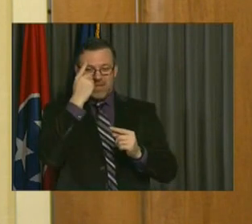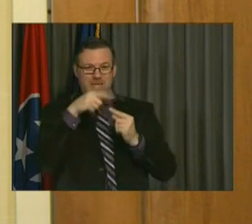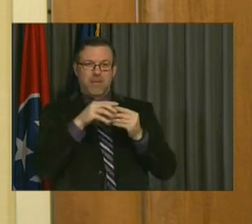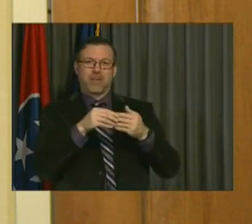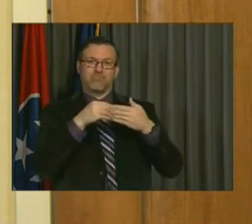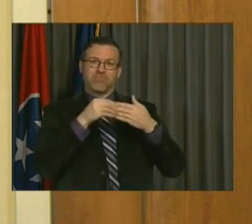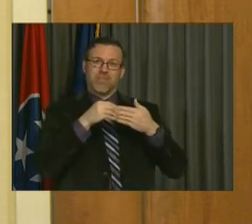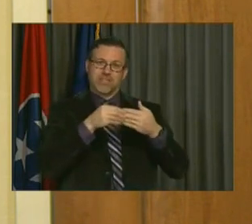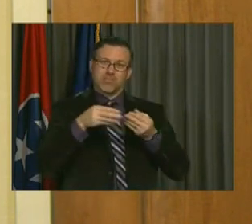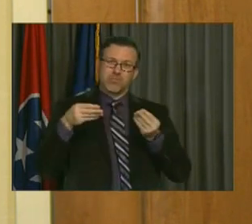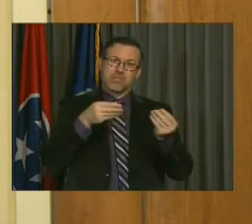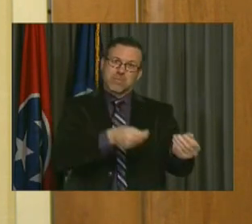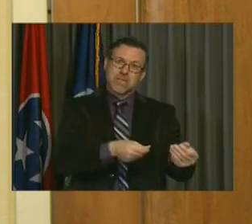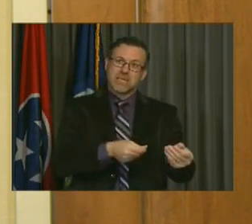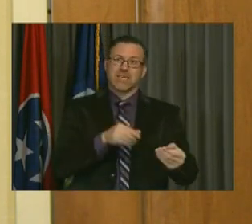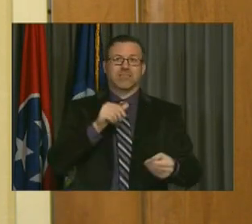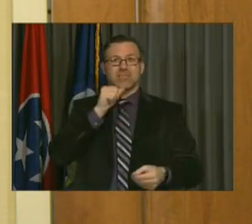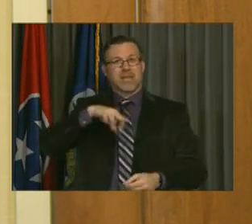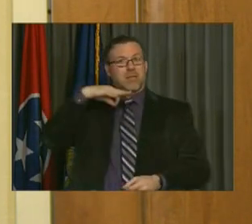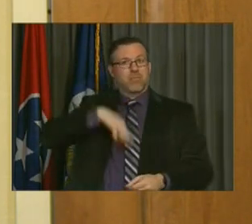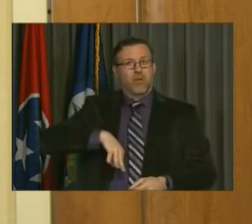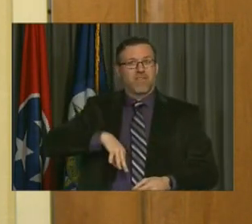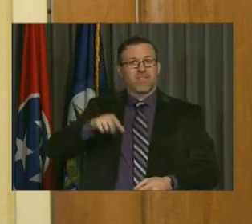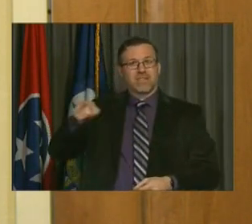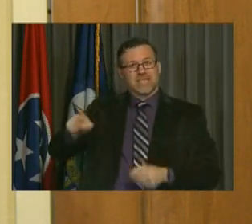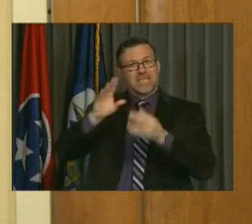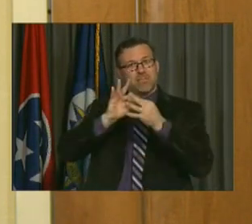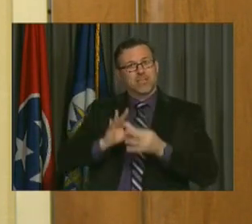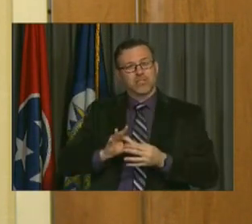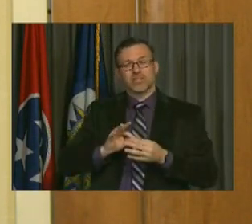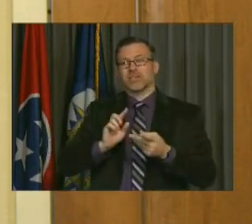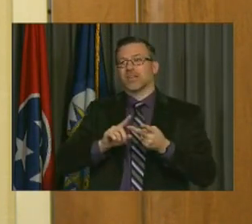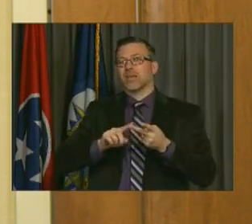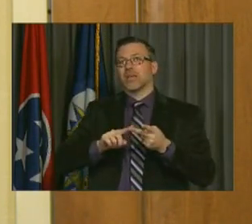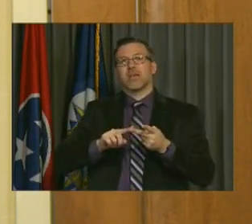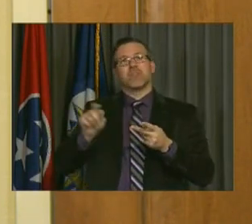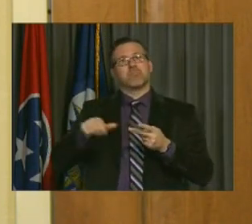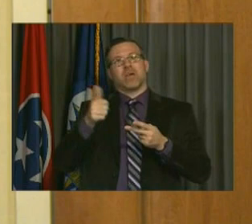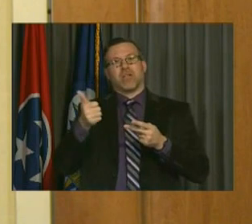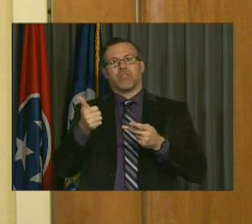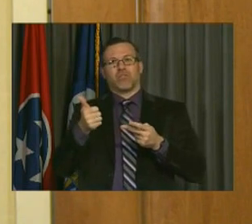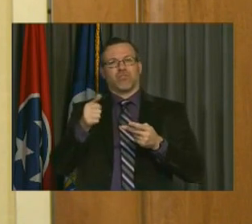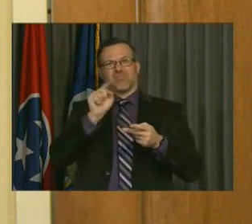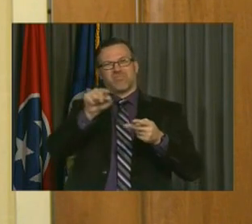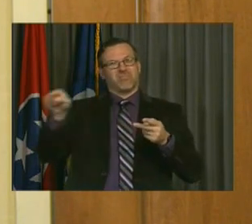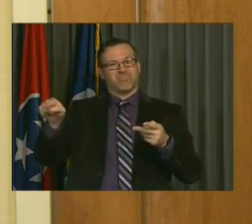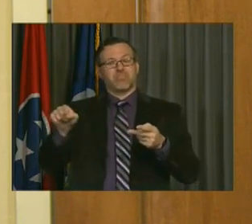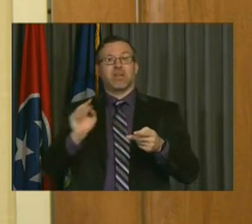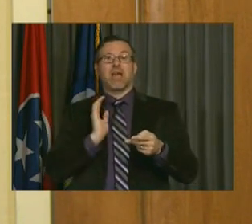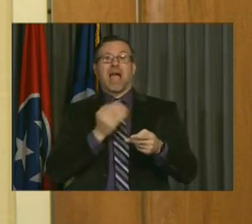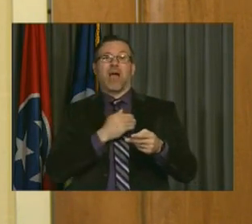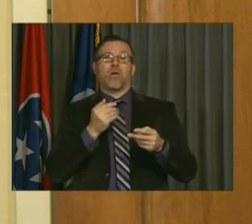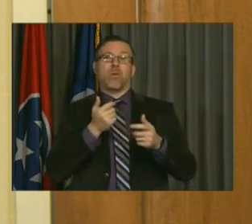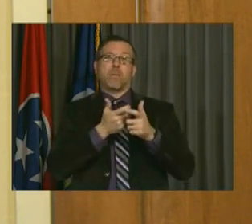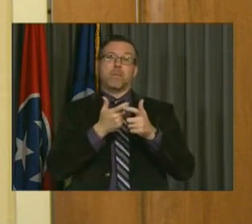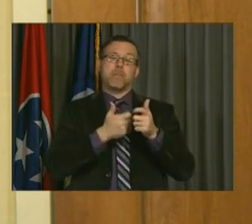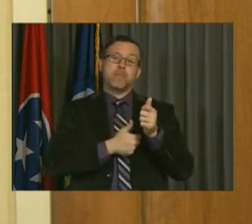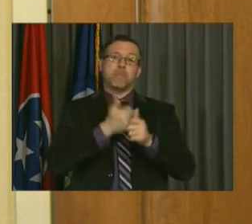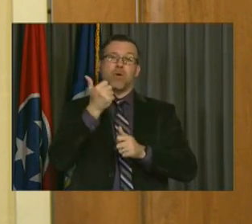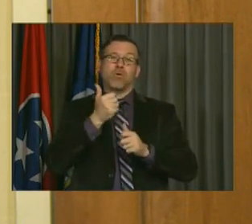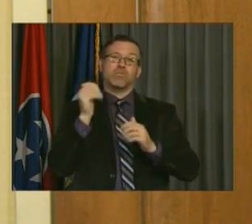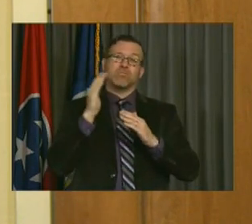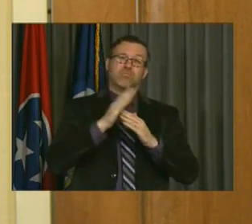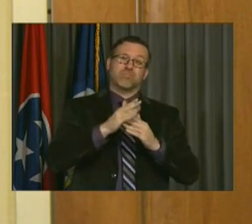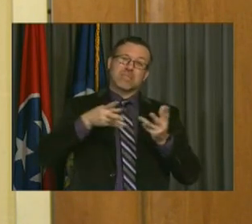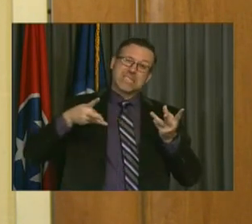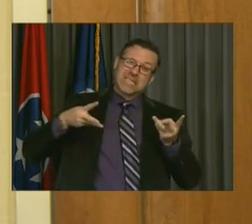perhaps on the nonprofit city mentioned, perhaps other places where we have some flexibility. And then, you know, our largest expense across the metro government really has the